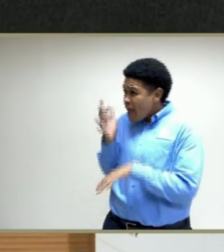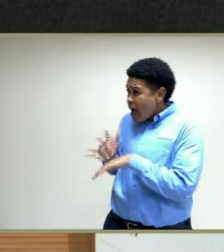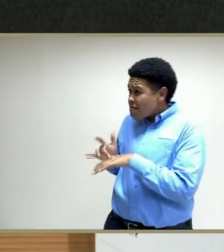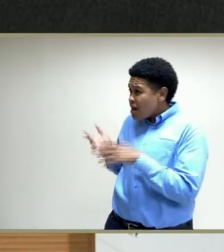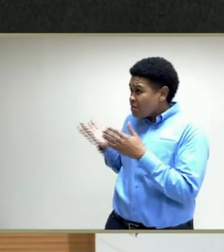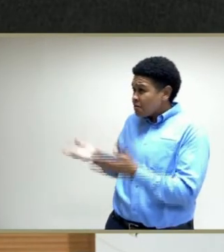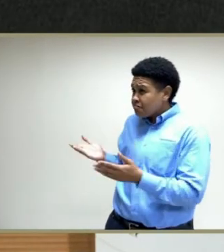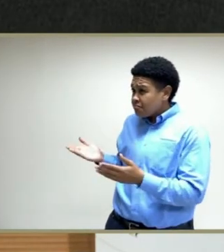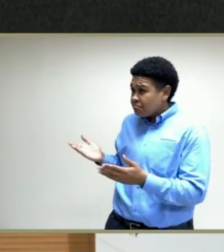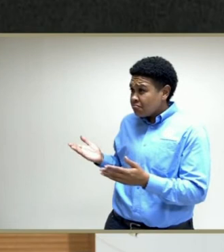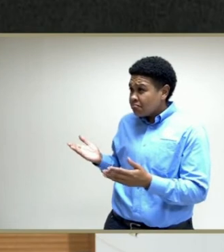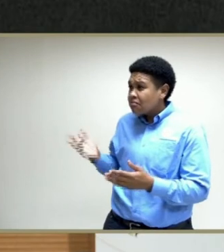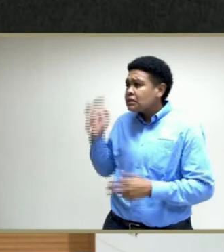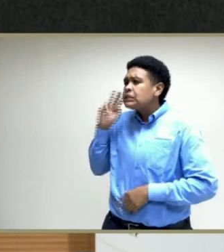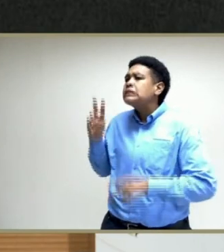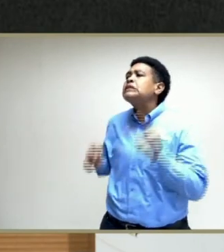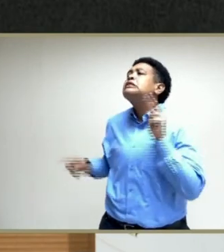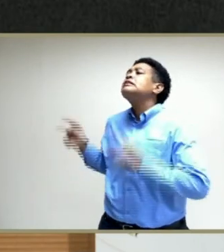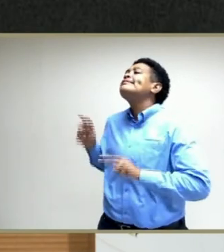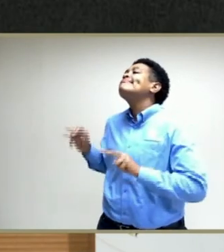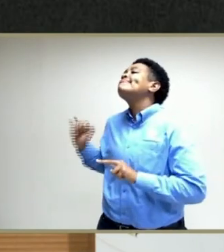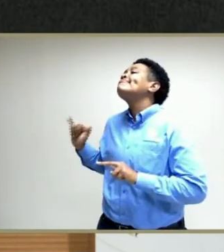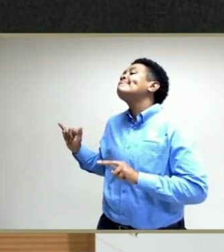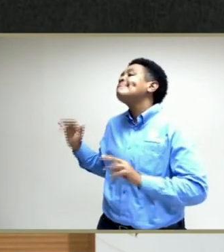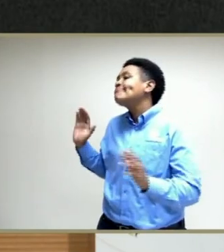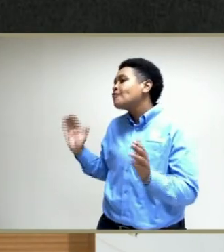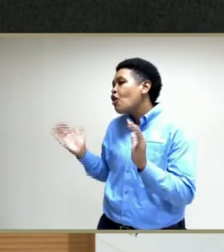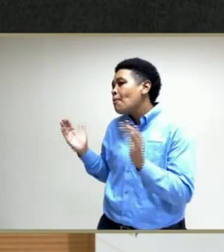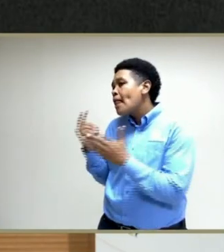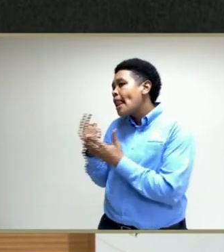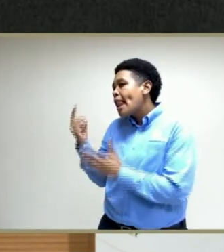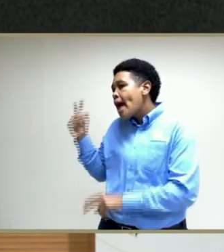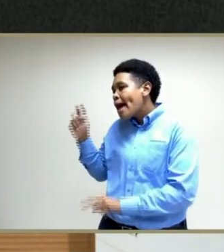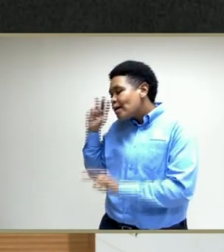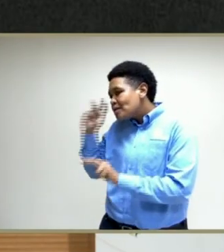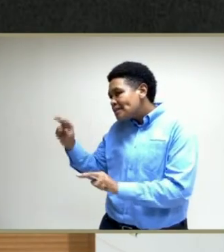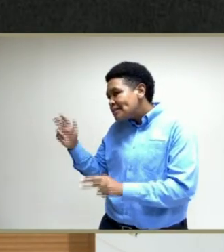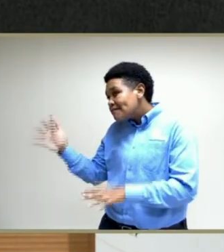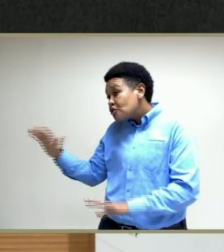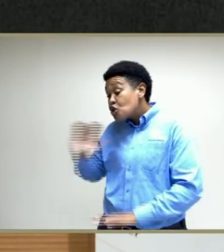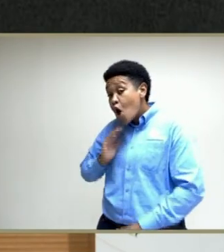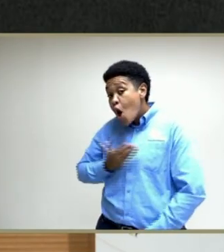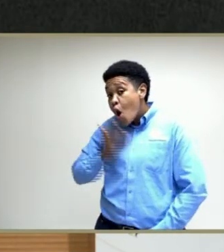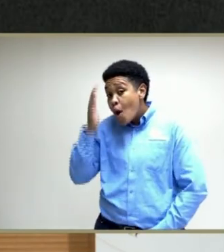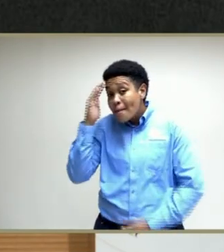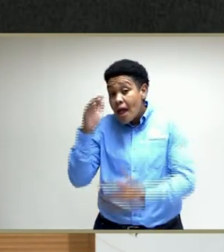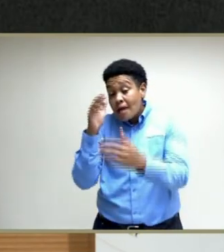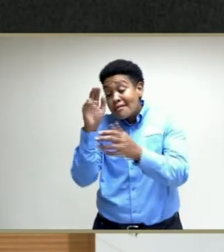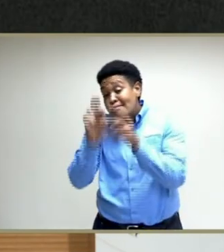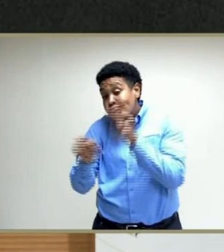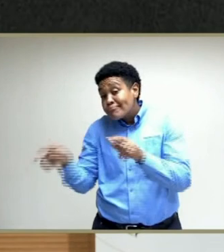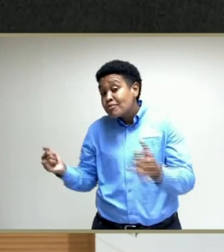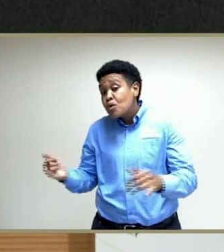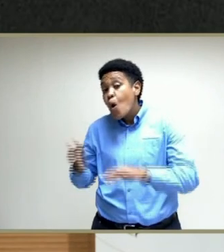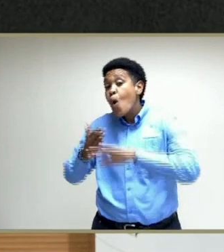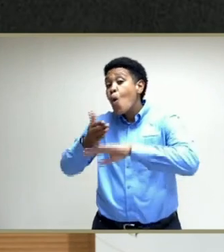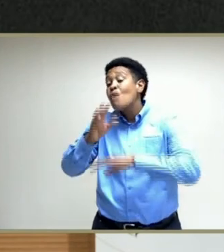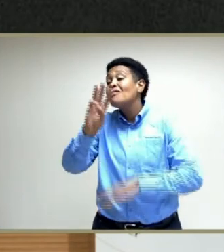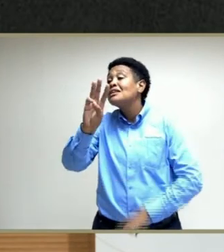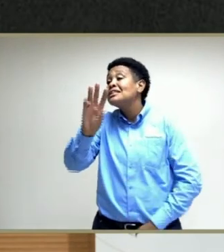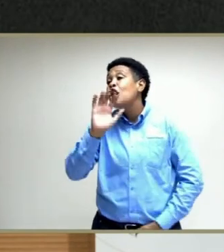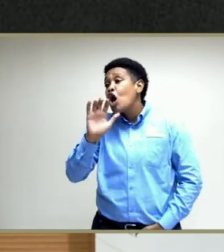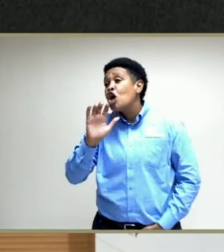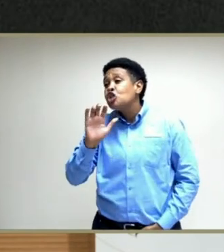And we can see now, compared to last week, that our bed occupancy now is at over 600